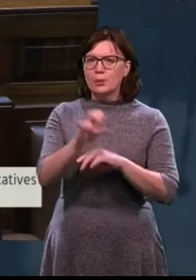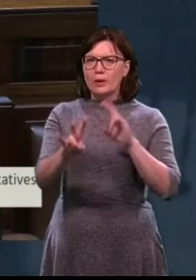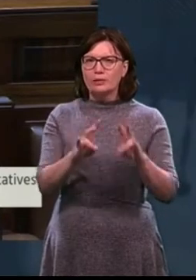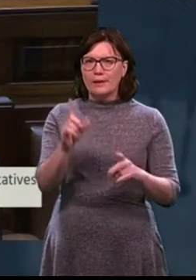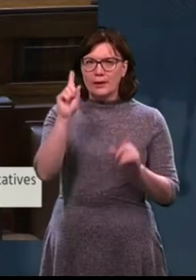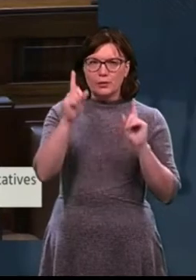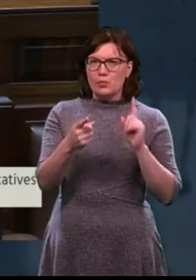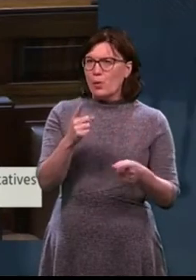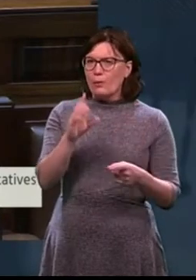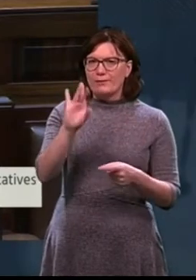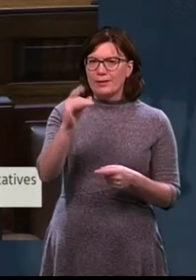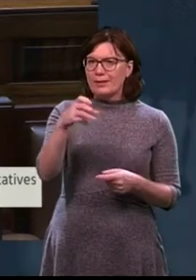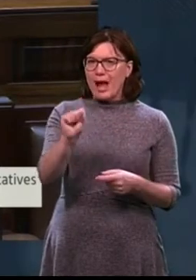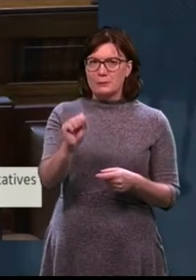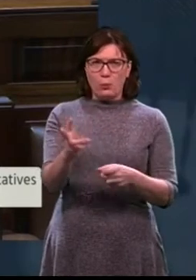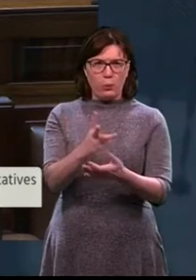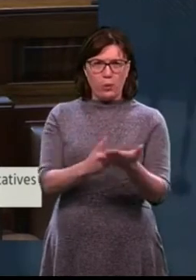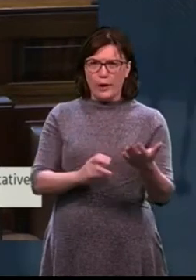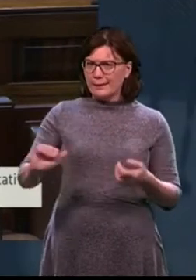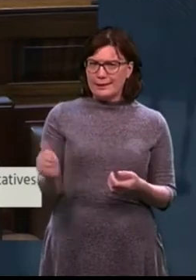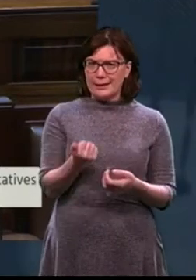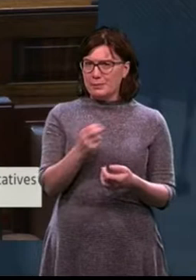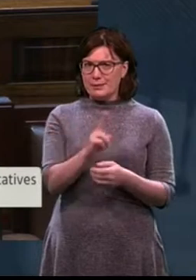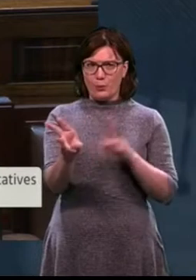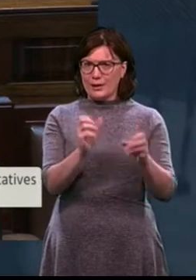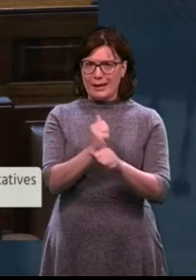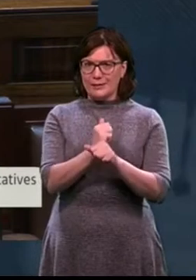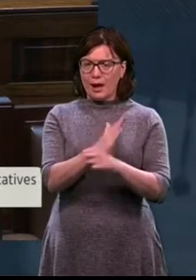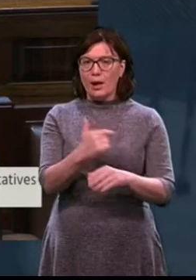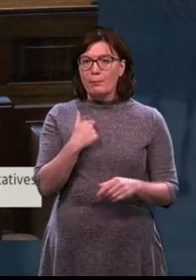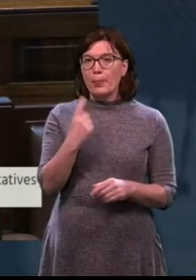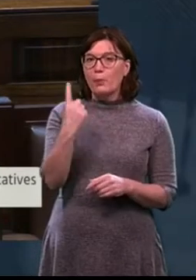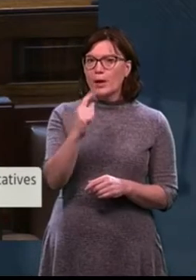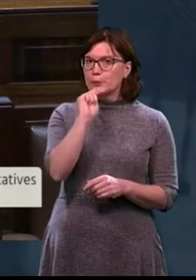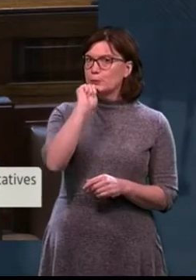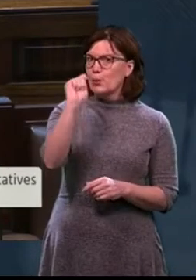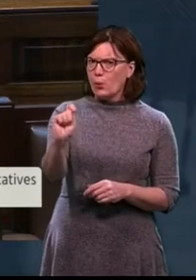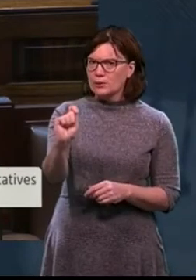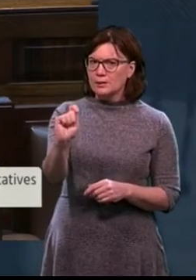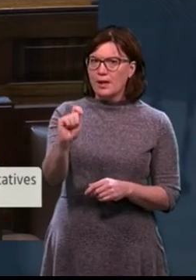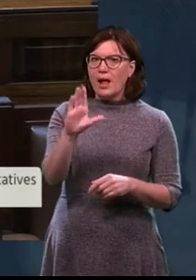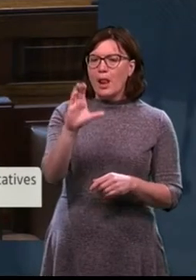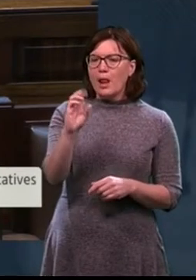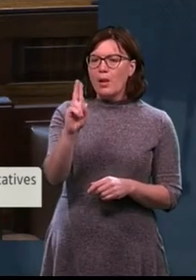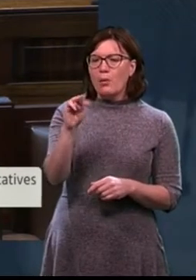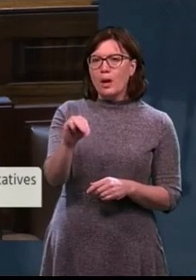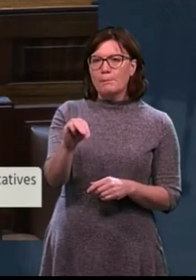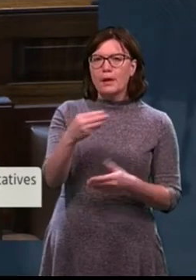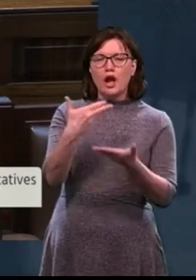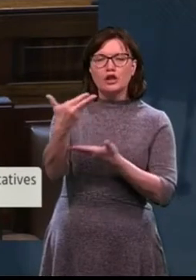is actually hopelessly deficient. The whistleblower, of course, here, Dr Ankur Sharma, was a locums consultant